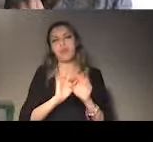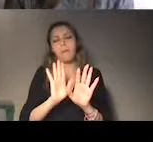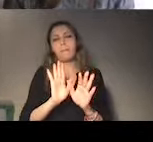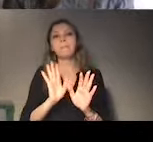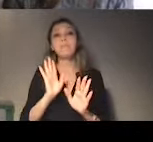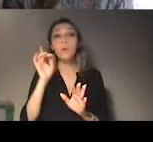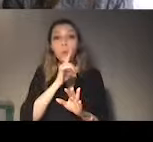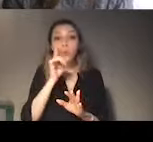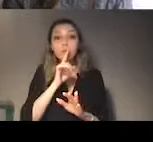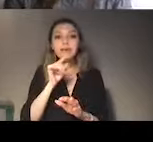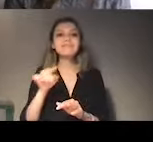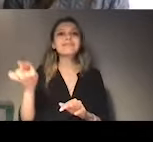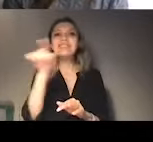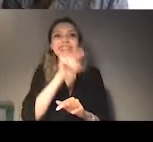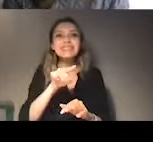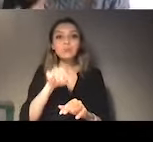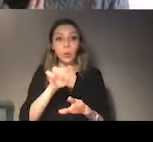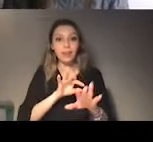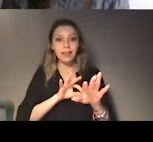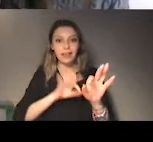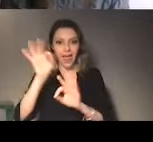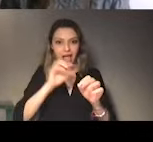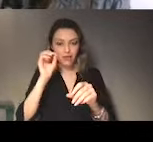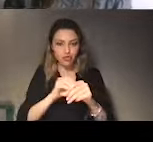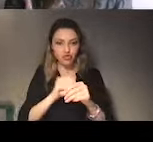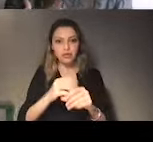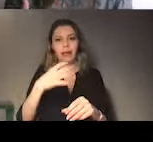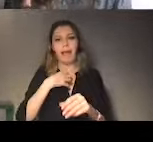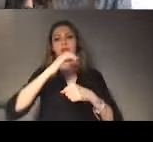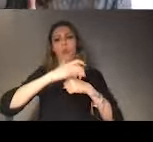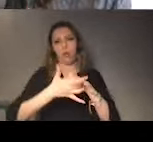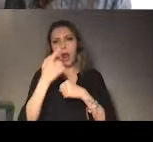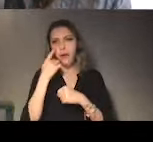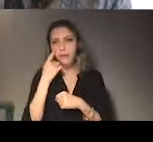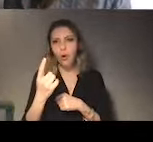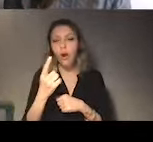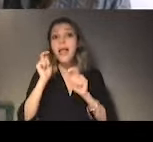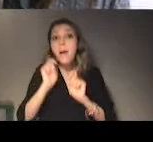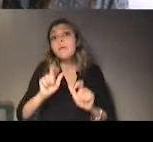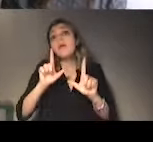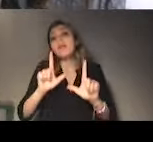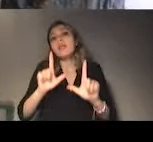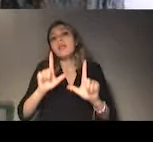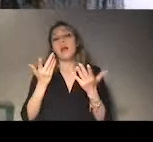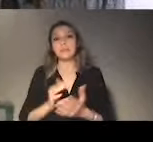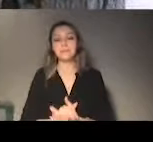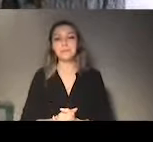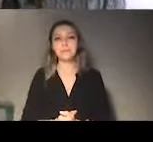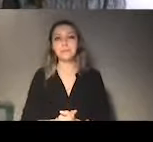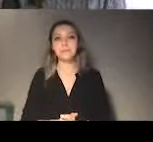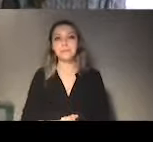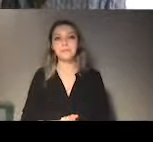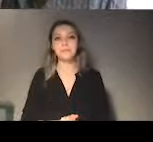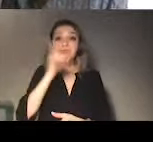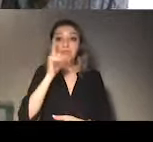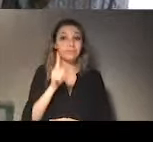left at the national level. It's important because, as I said, it's a moment where you can take stock of